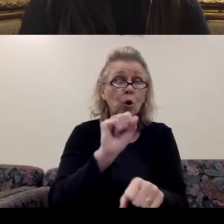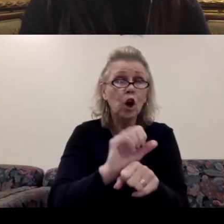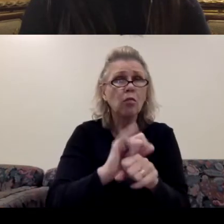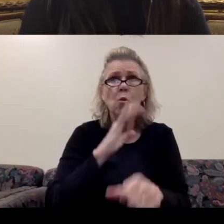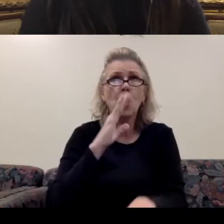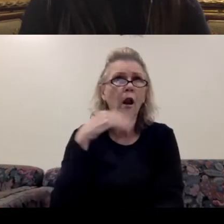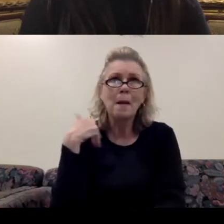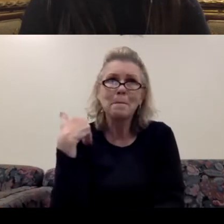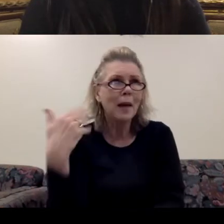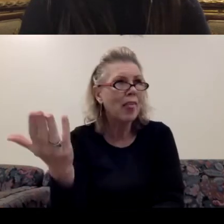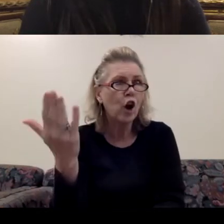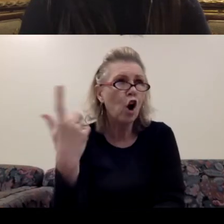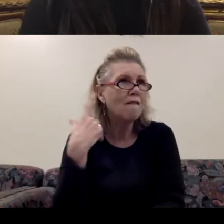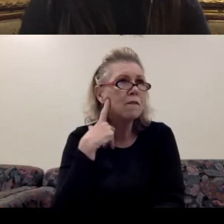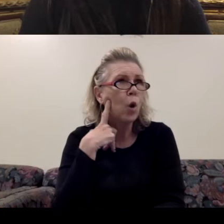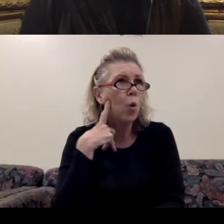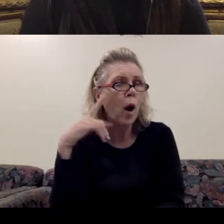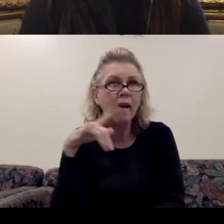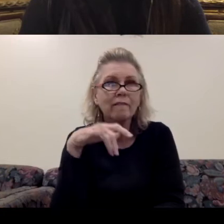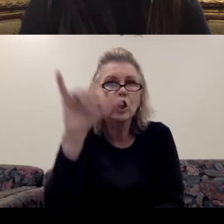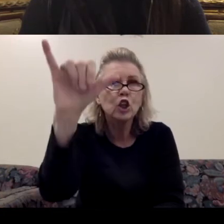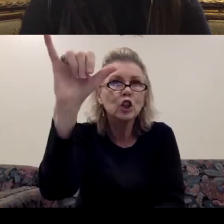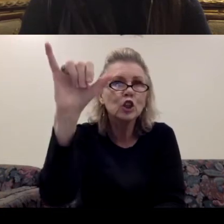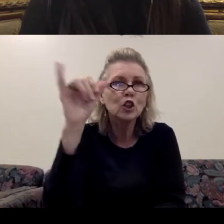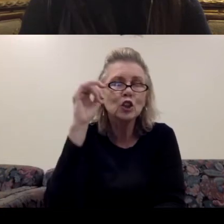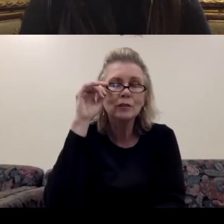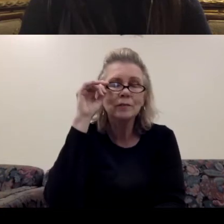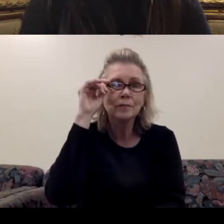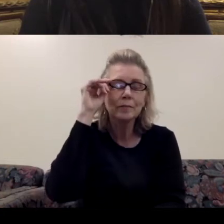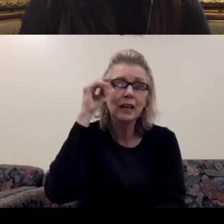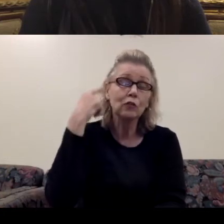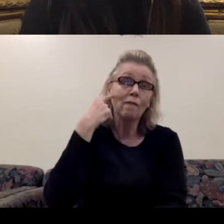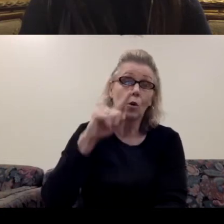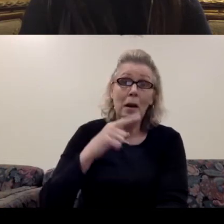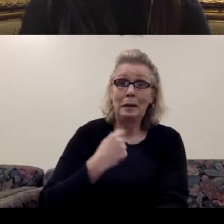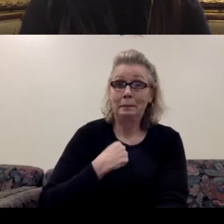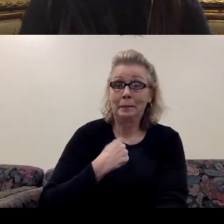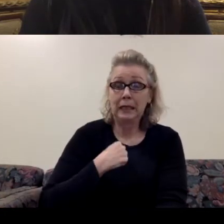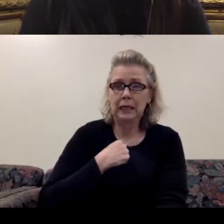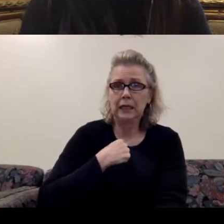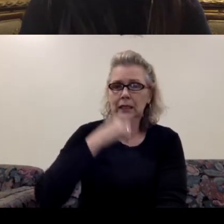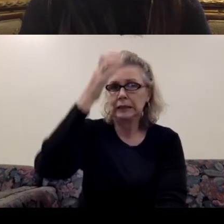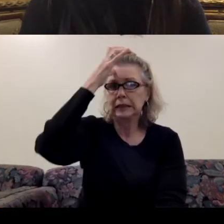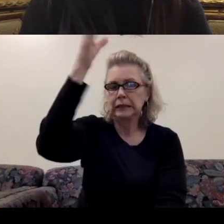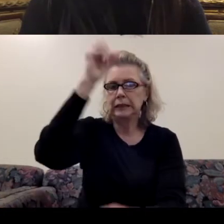there for forever. So for me, conceptually,